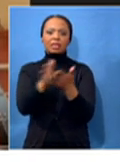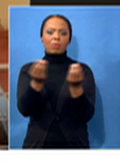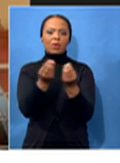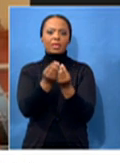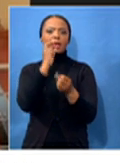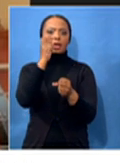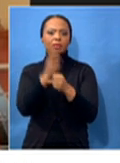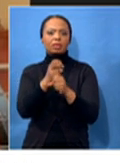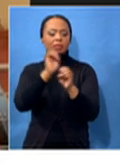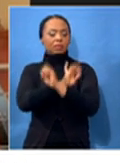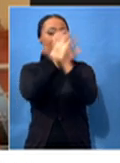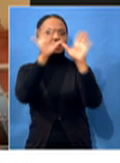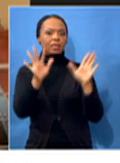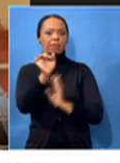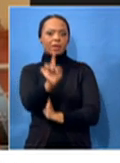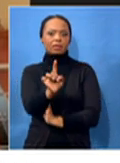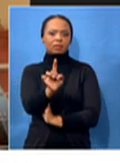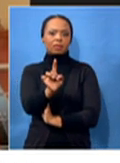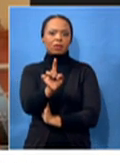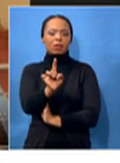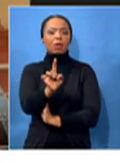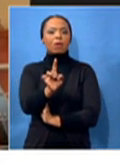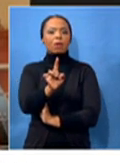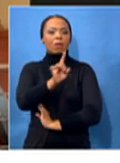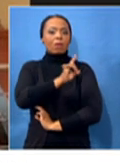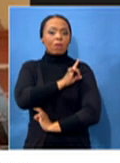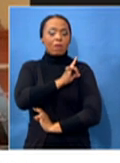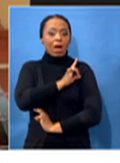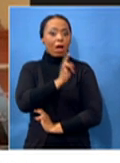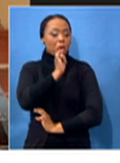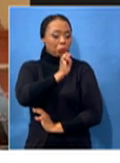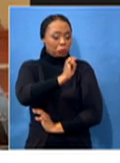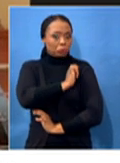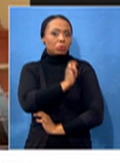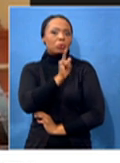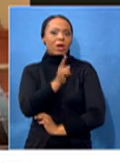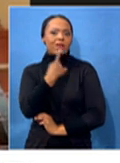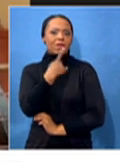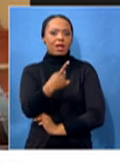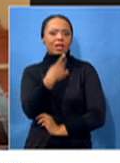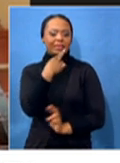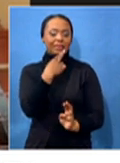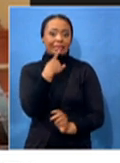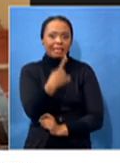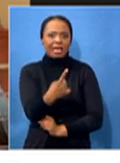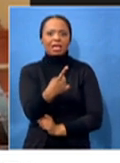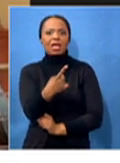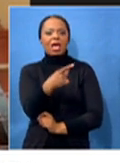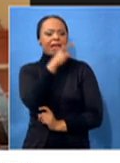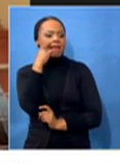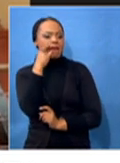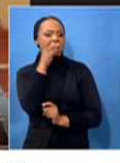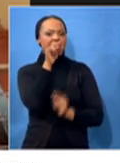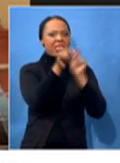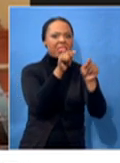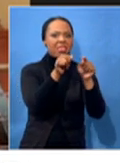to be very clear on it, because we can't really say that putting names on certain people and say you